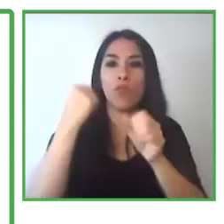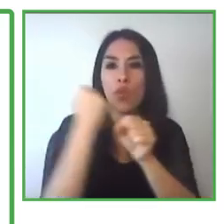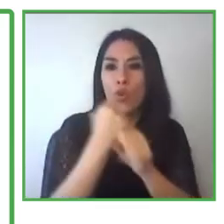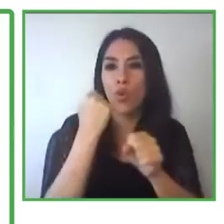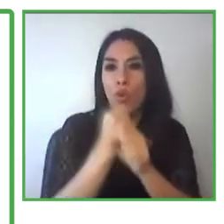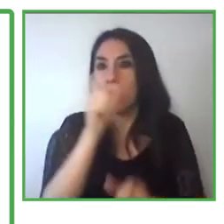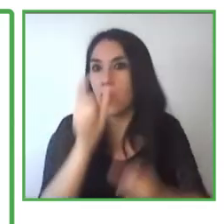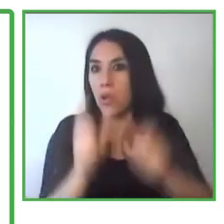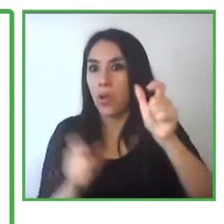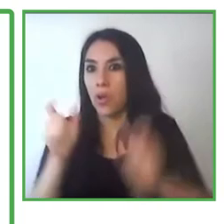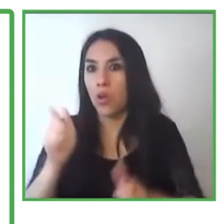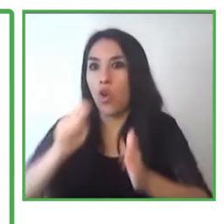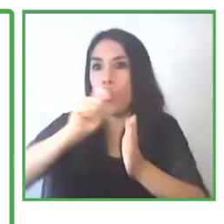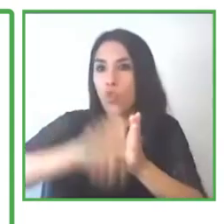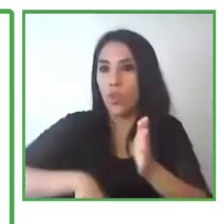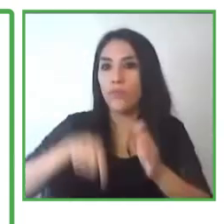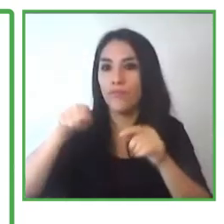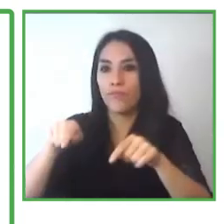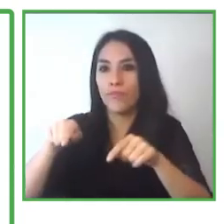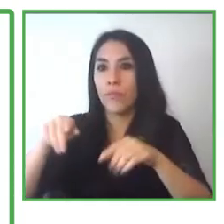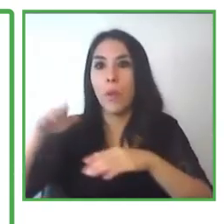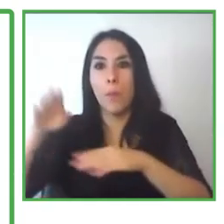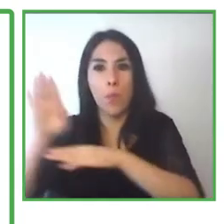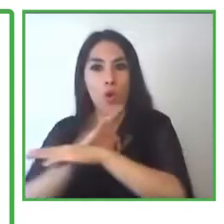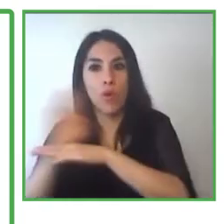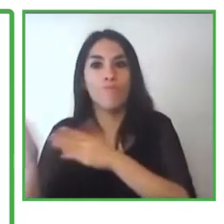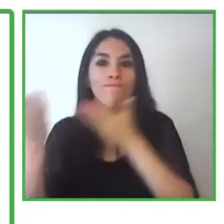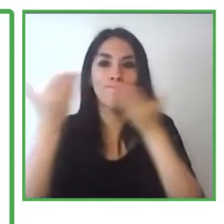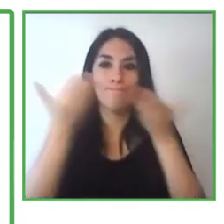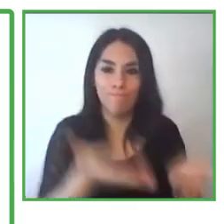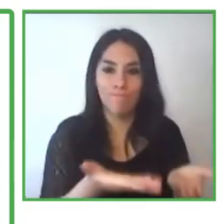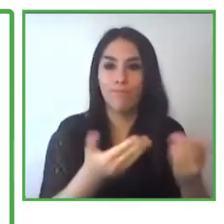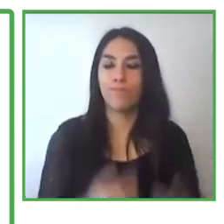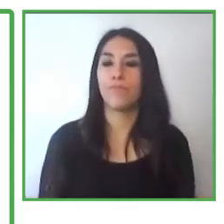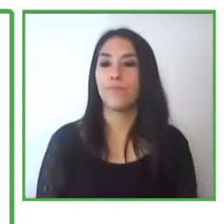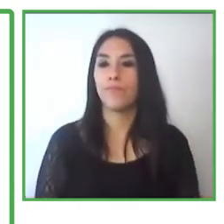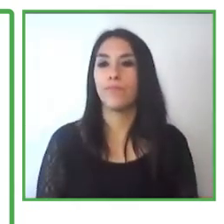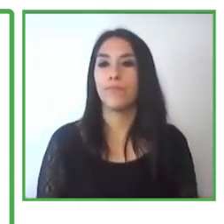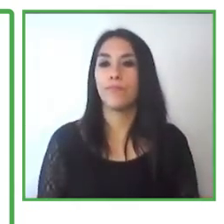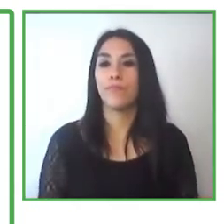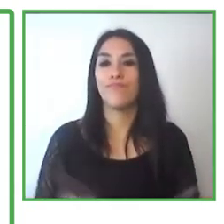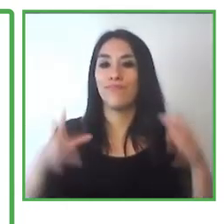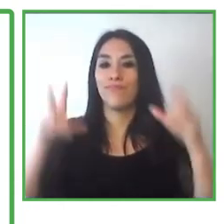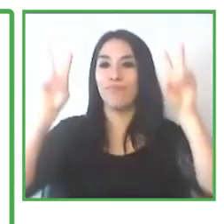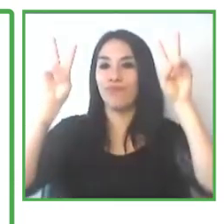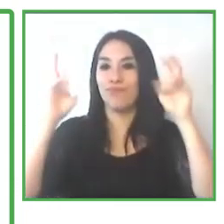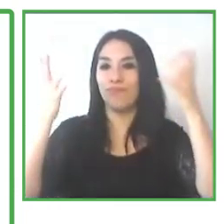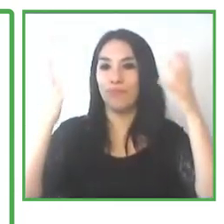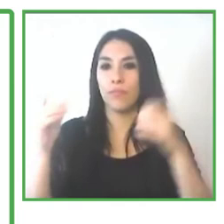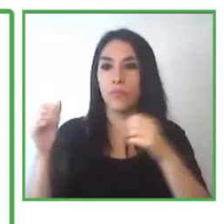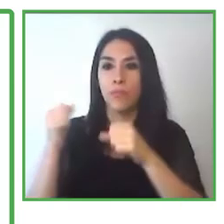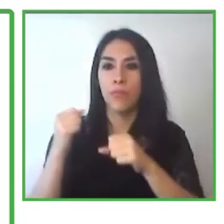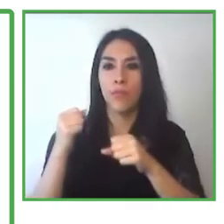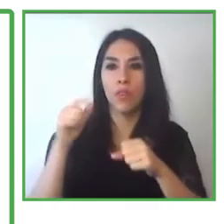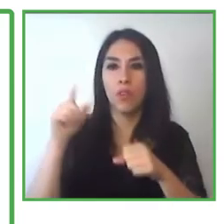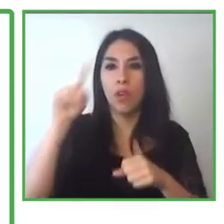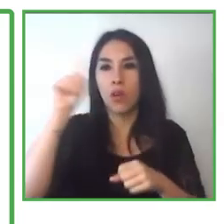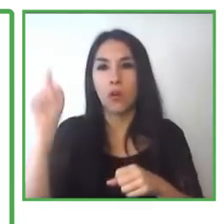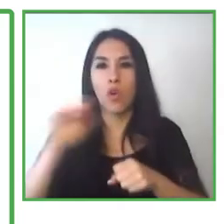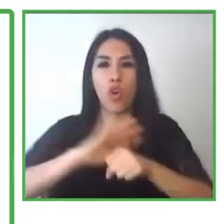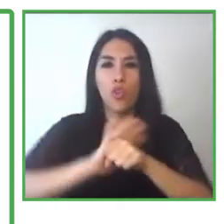niches, work niches of more social sanitary aspects of cleaning